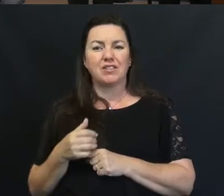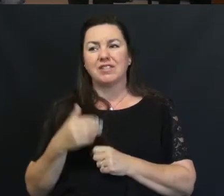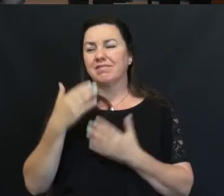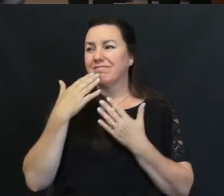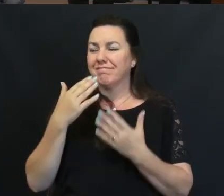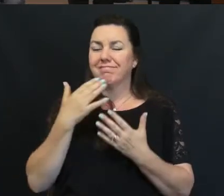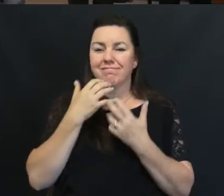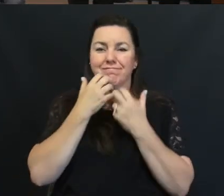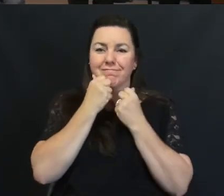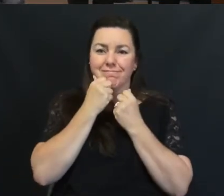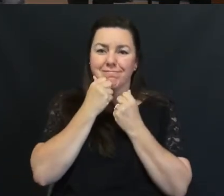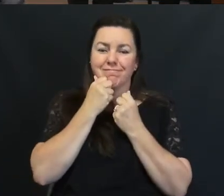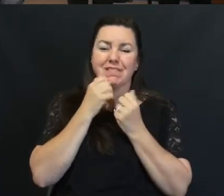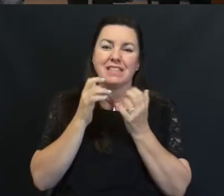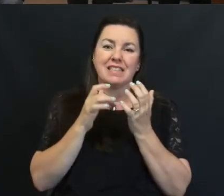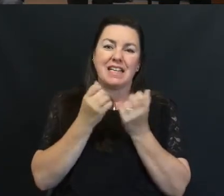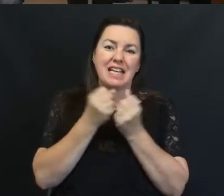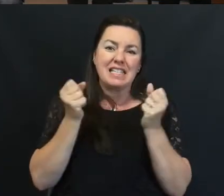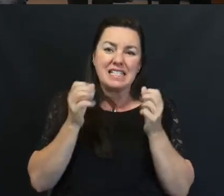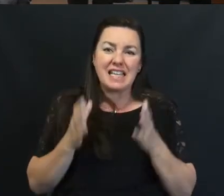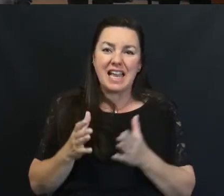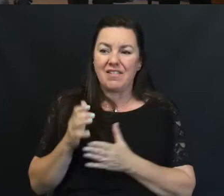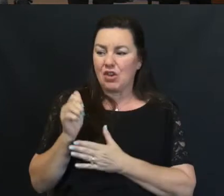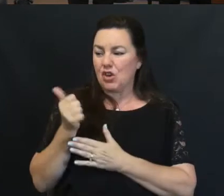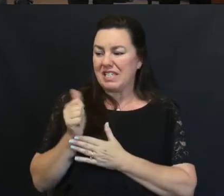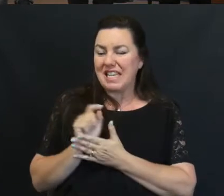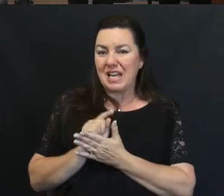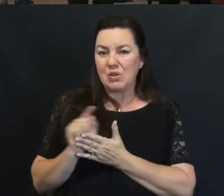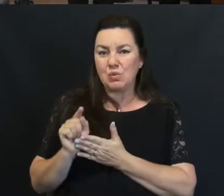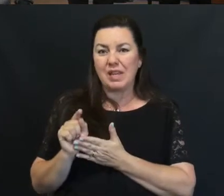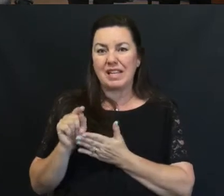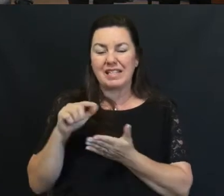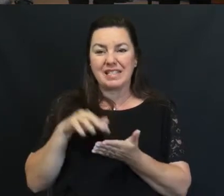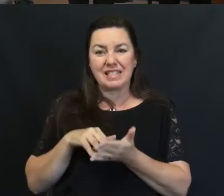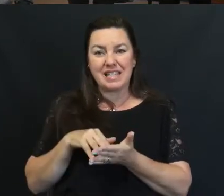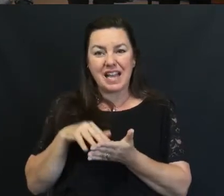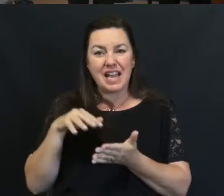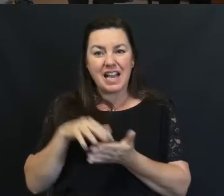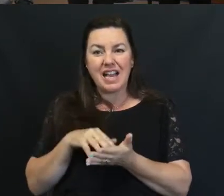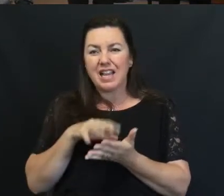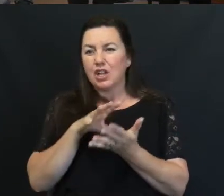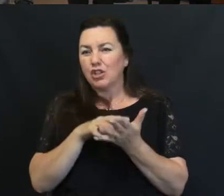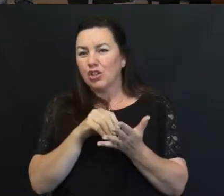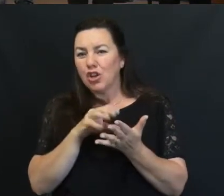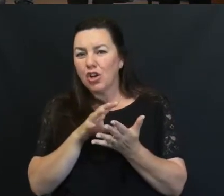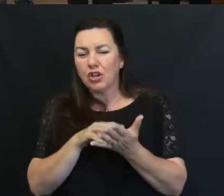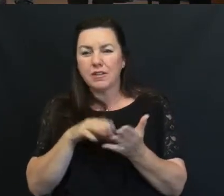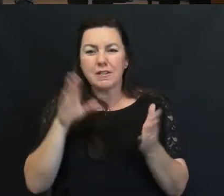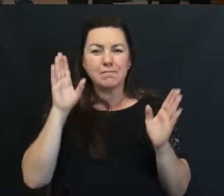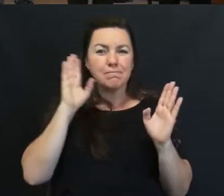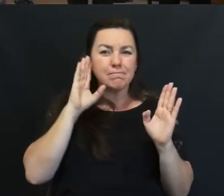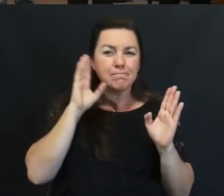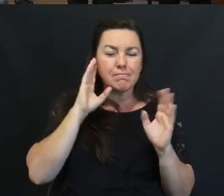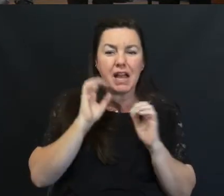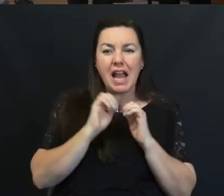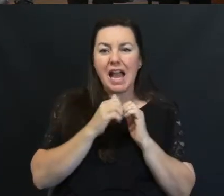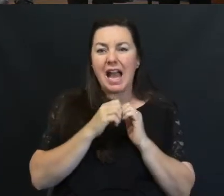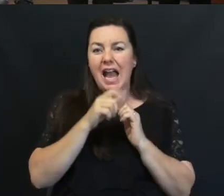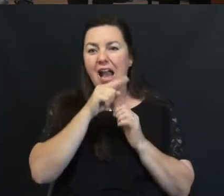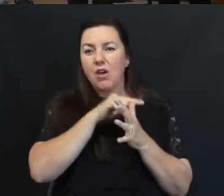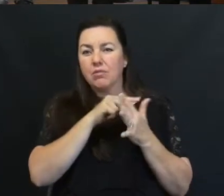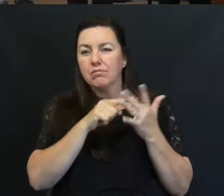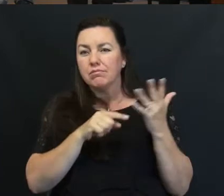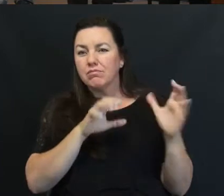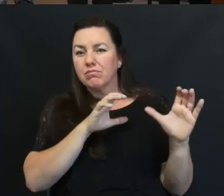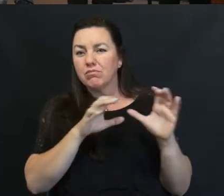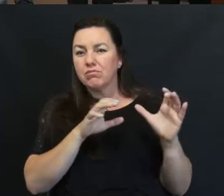Savior that we just spent 10 weeks studying and learning and hearing about how he ministered to people. So let